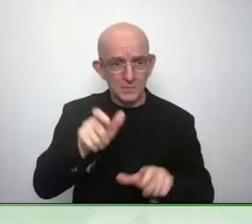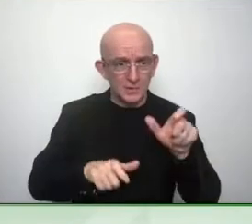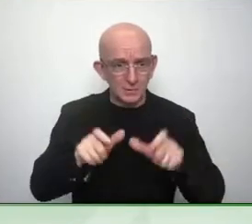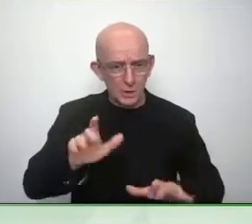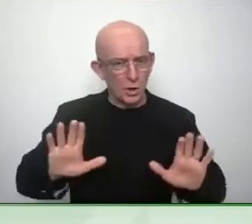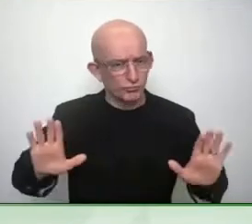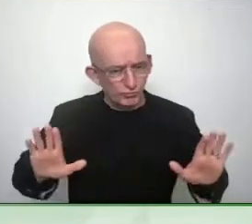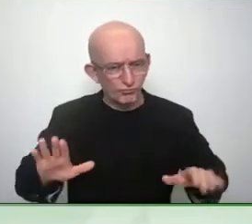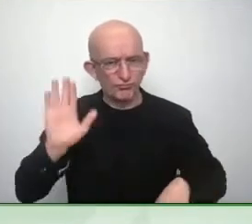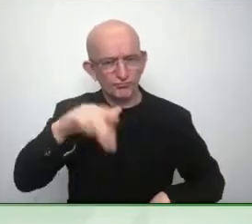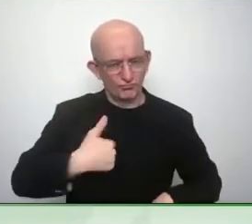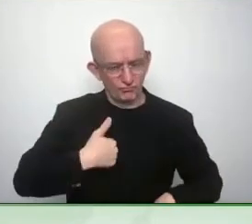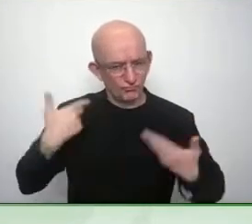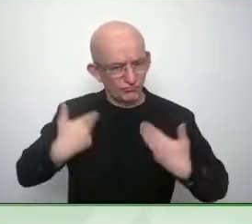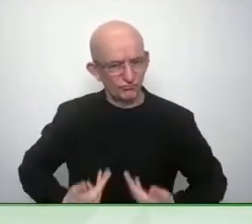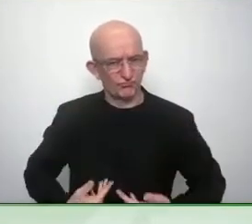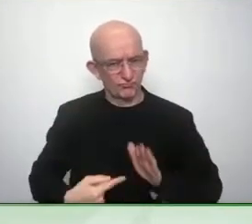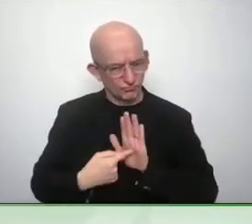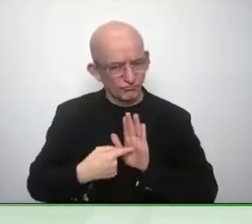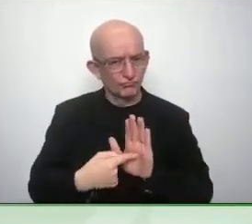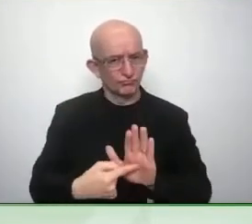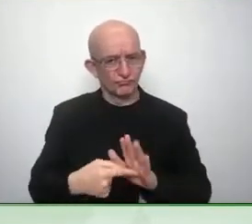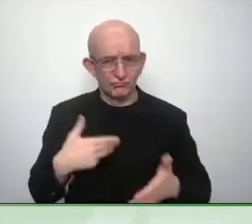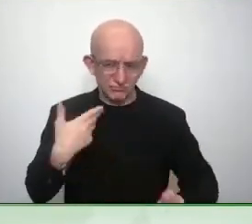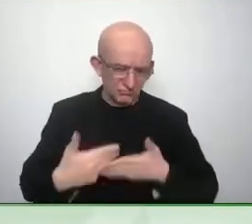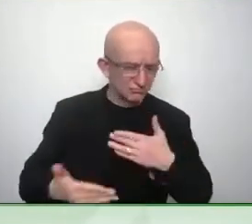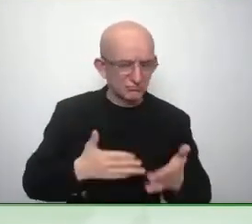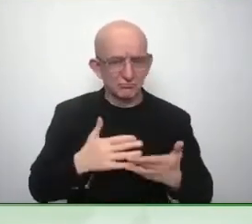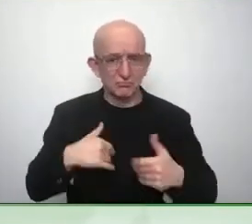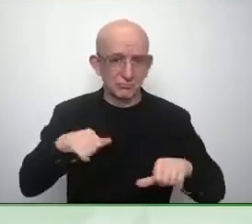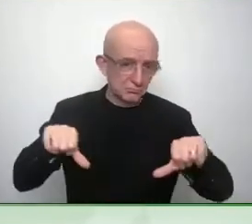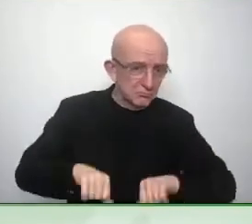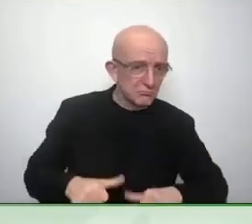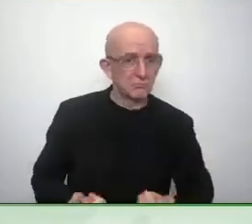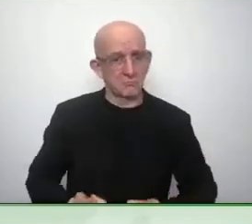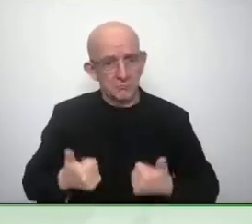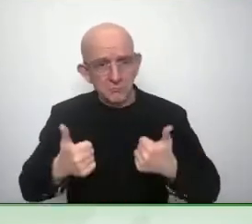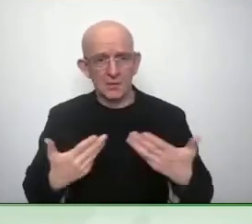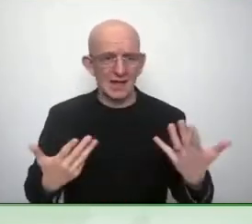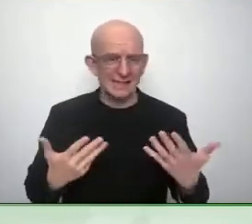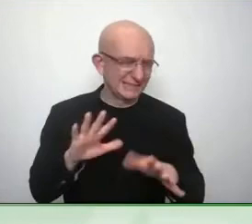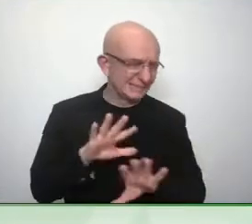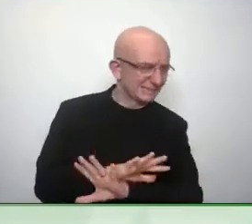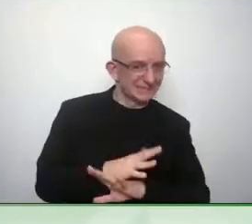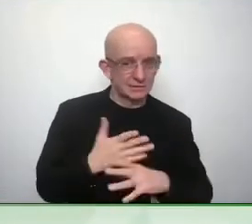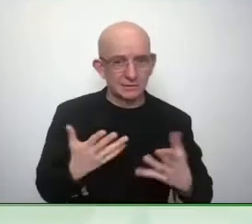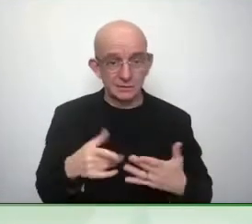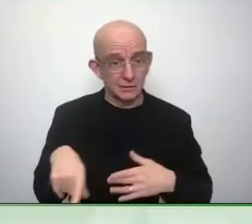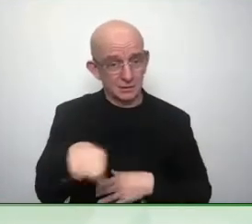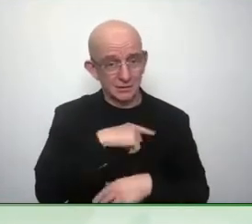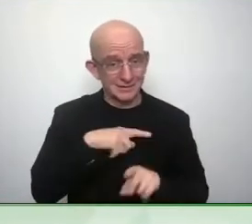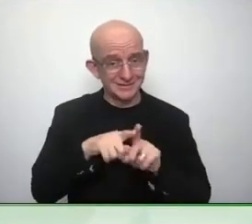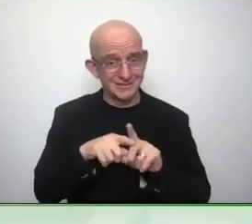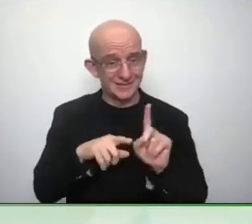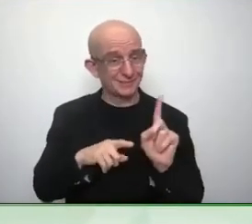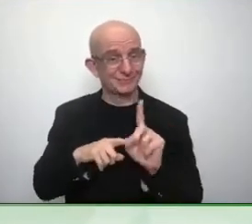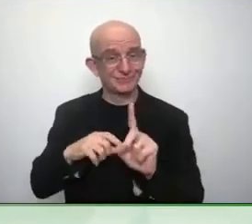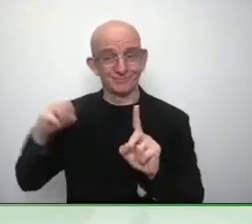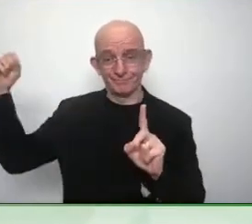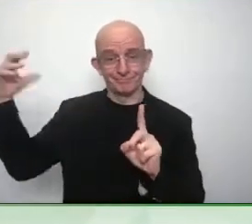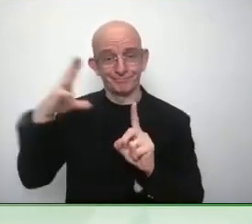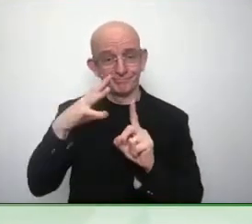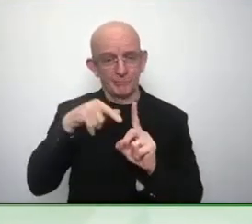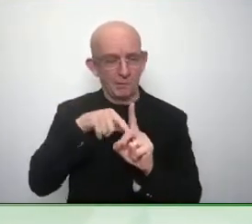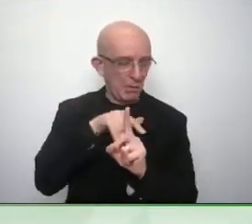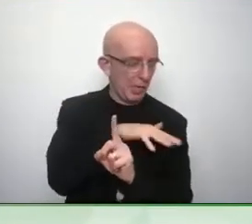this conference you are a queen of social media lady you teach me even though I'm dreadful can you give us some tips just as debrew how we can be